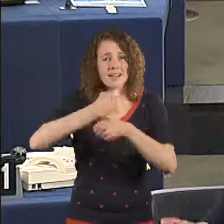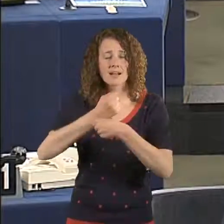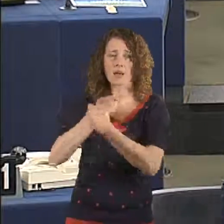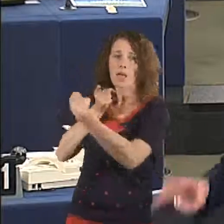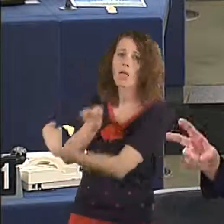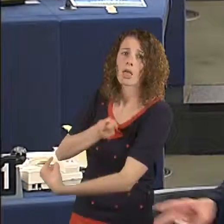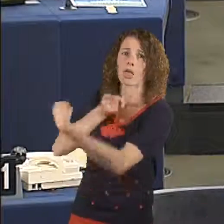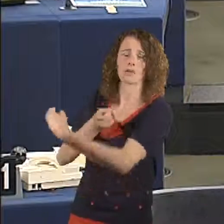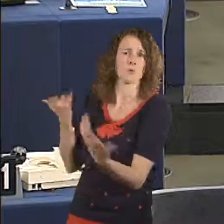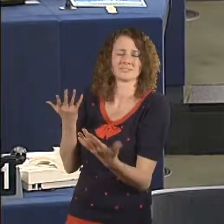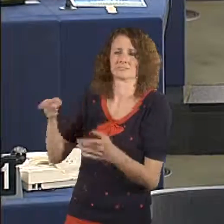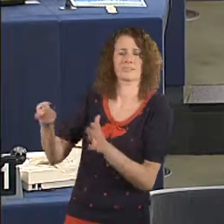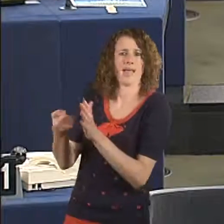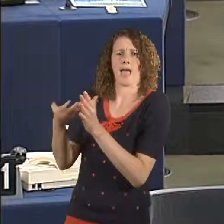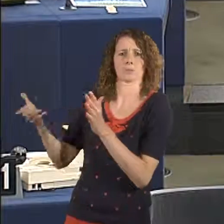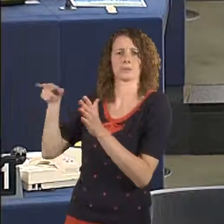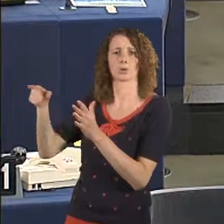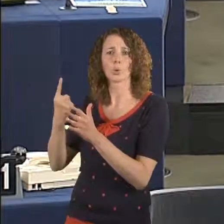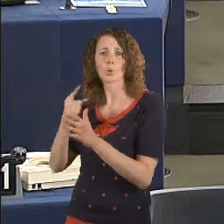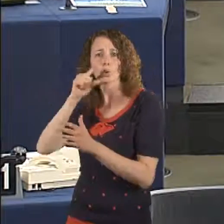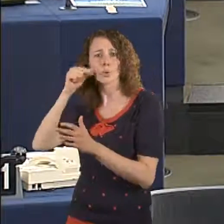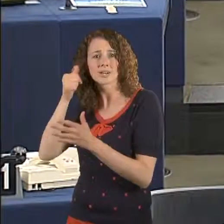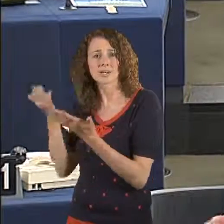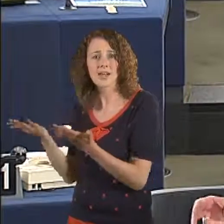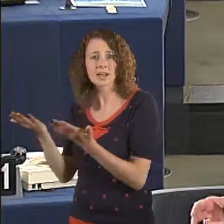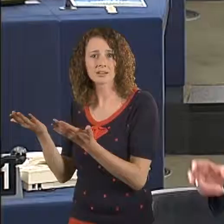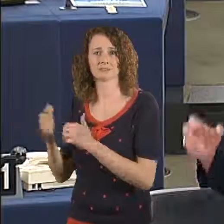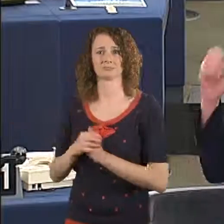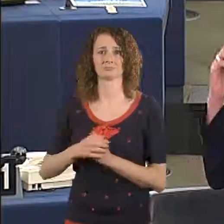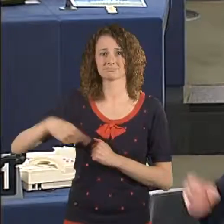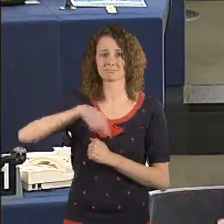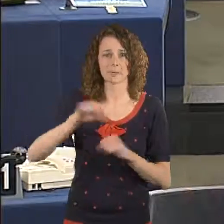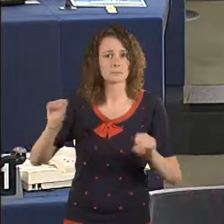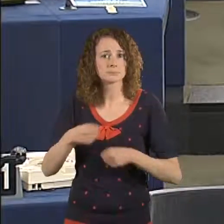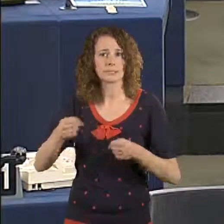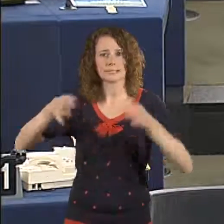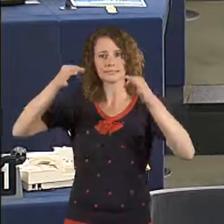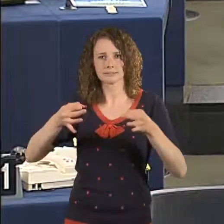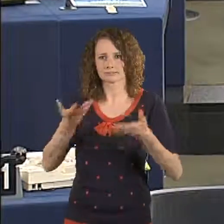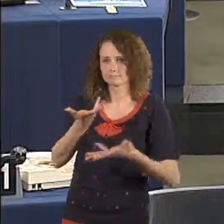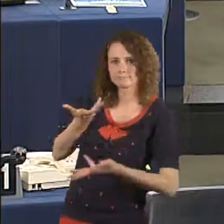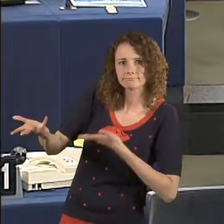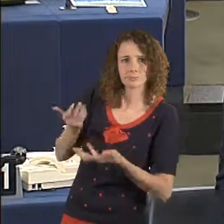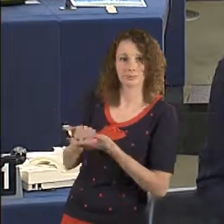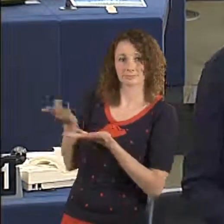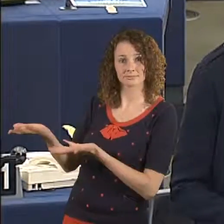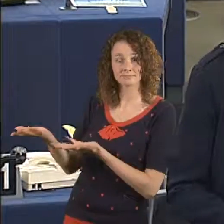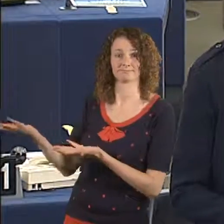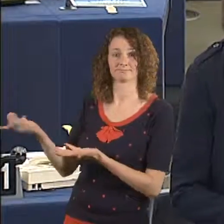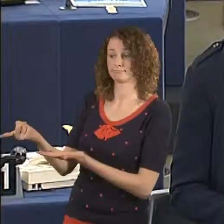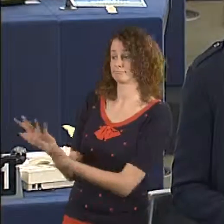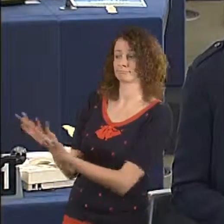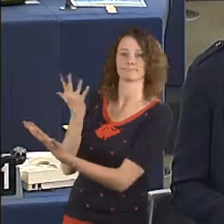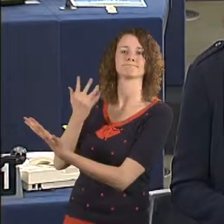why we have been talking endlessly about this for two years now, about what's happening in Hungary. We simply cannot